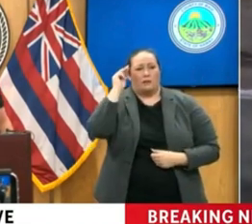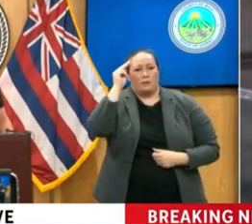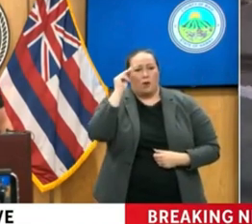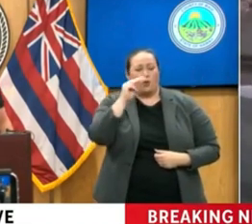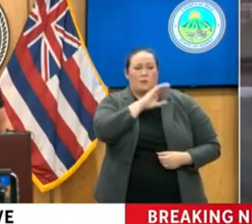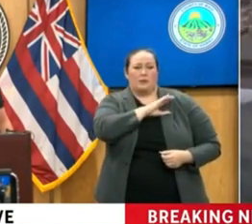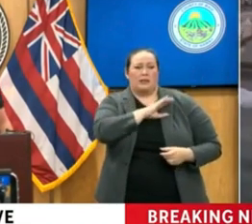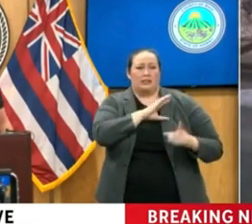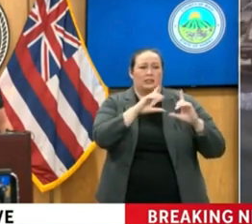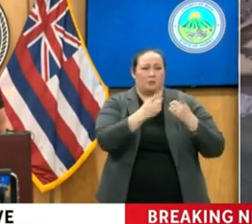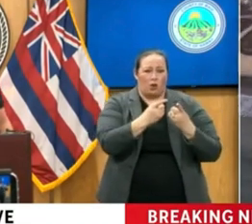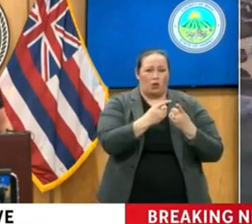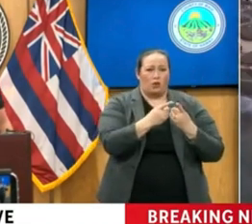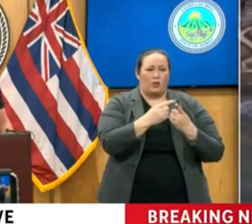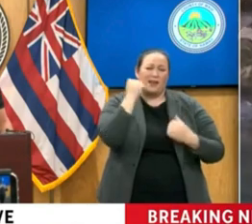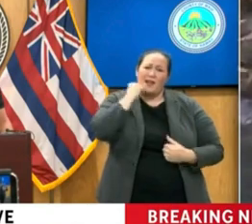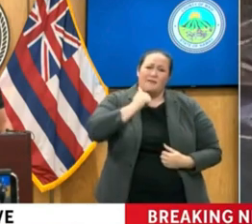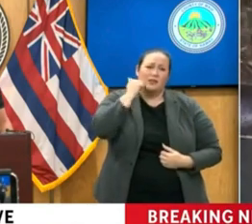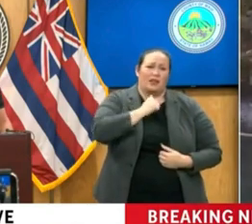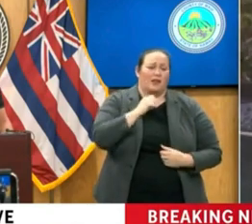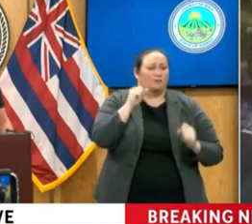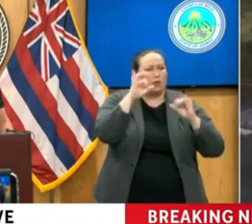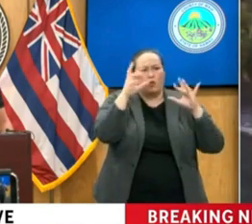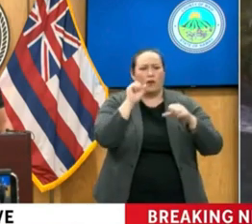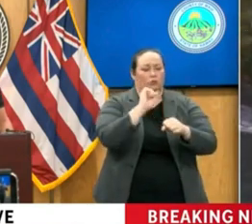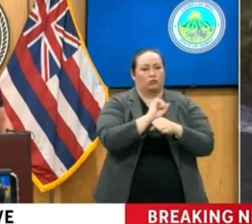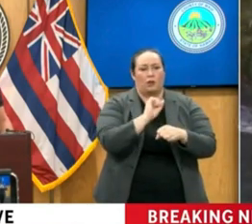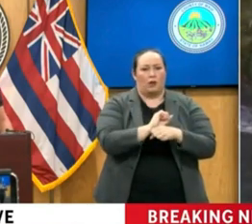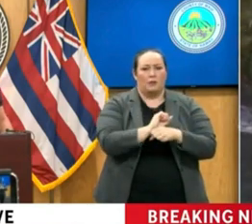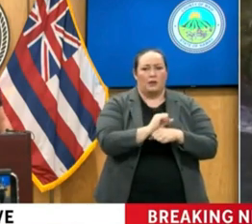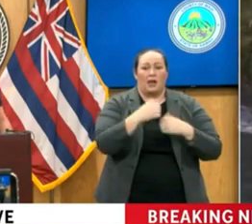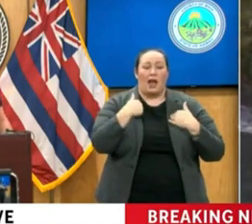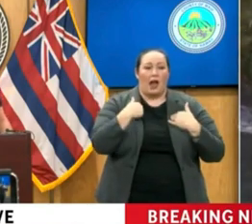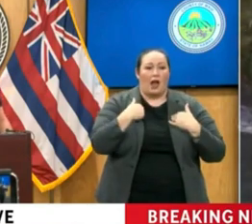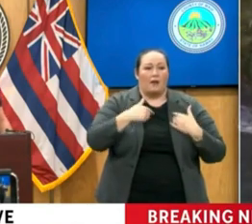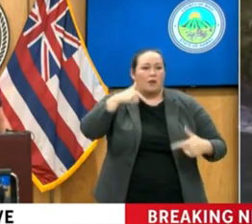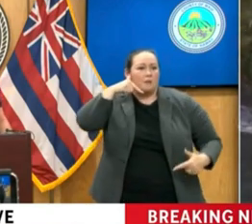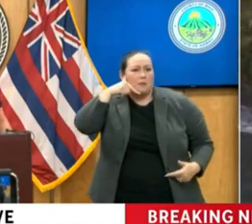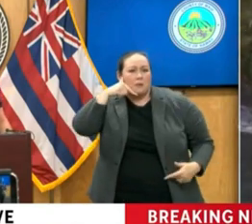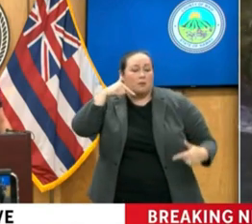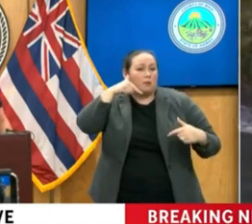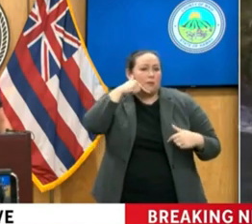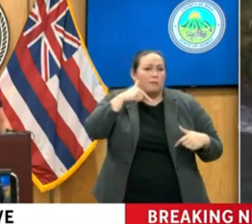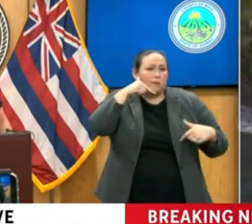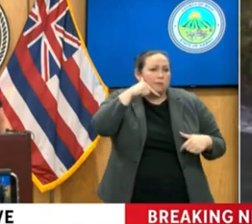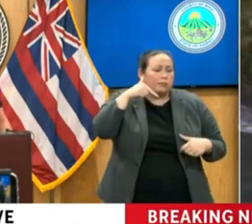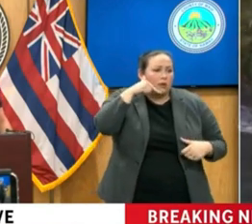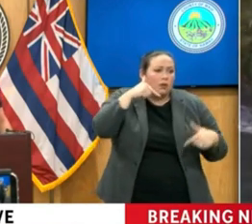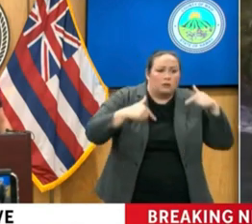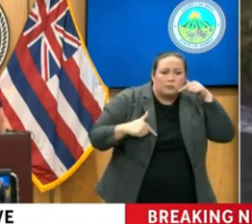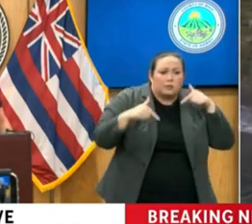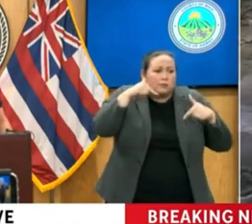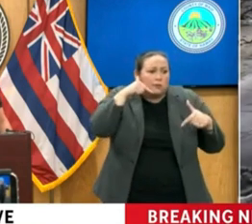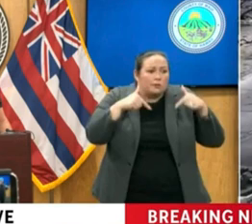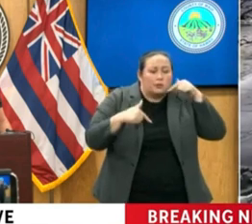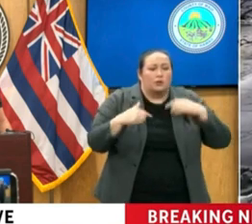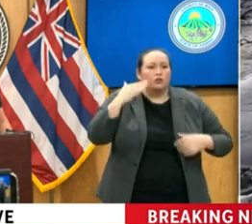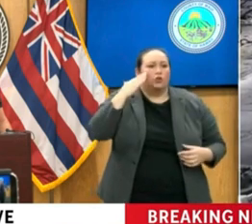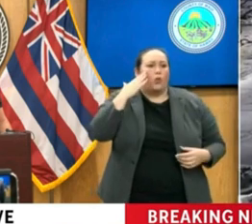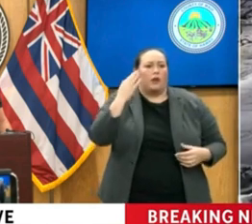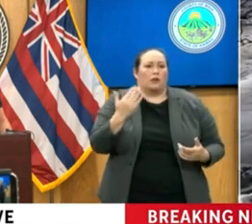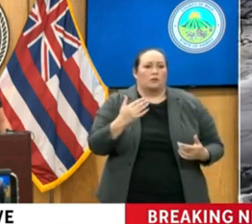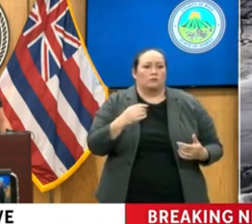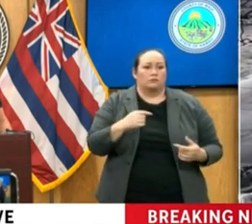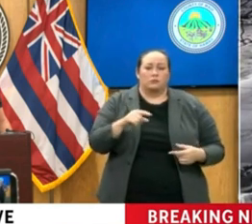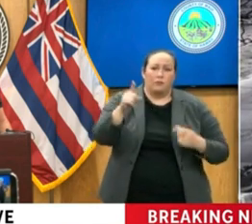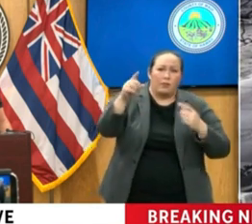Department that day in and day out do an incredible job. I have call takers that are answering calls, knowing that on the other end, we don't have the